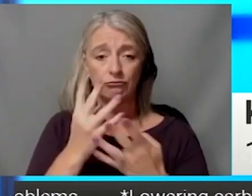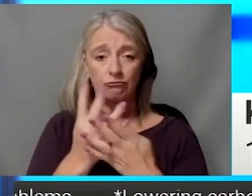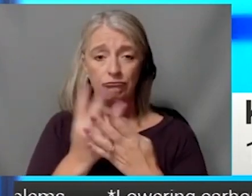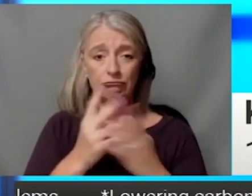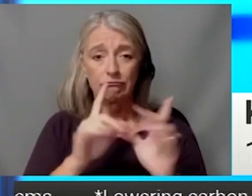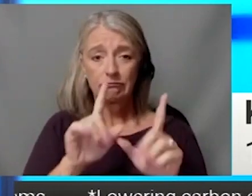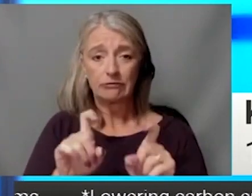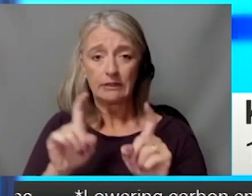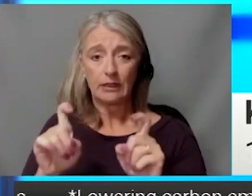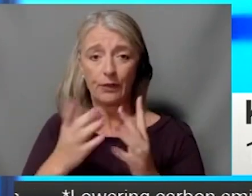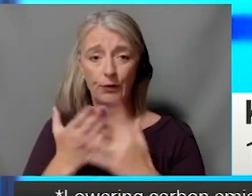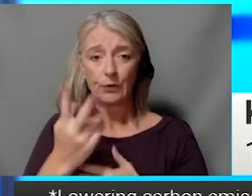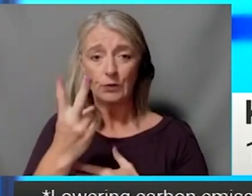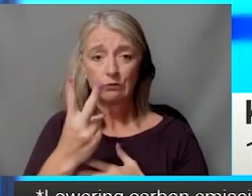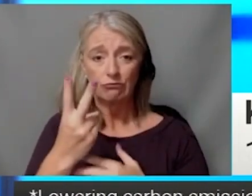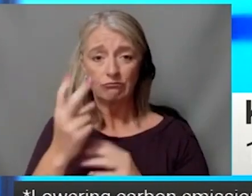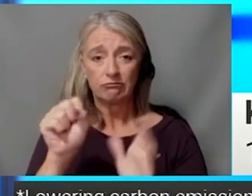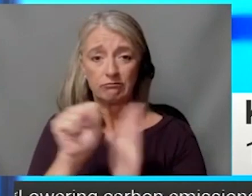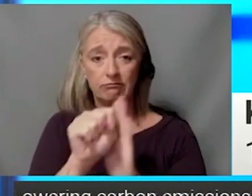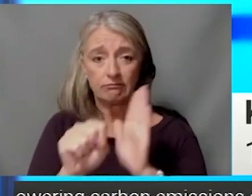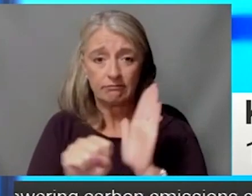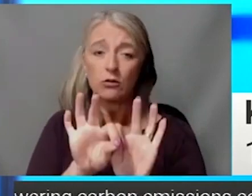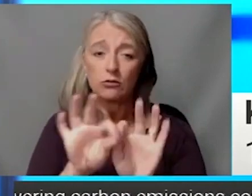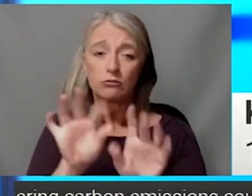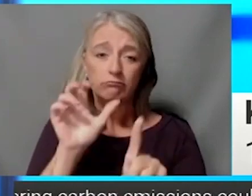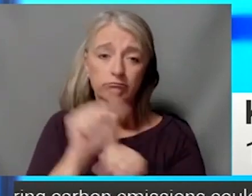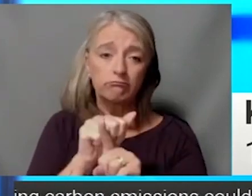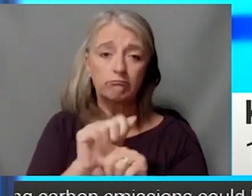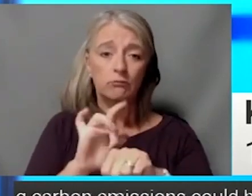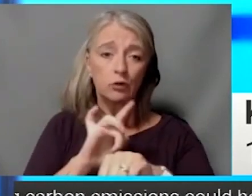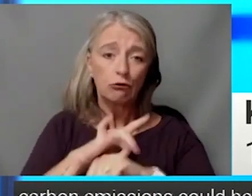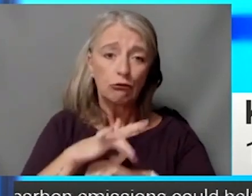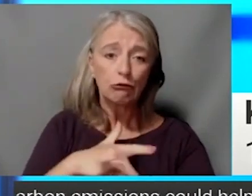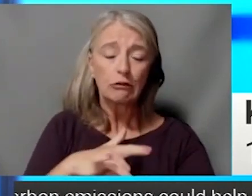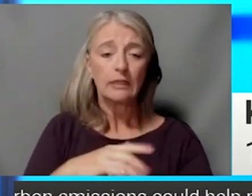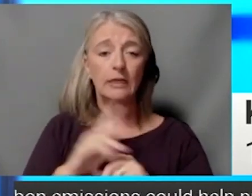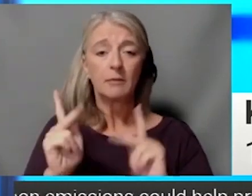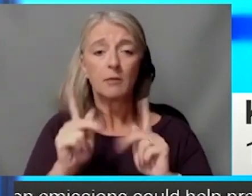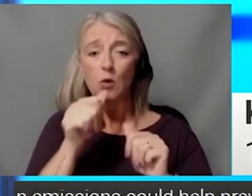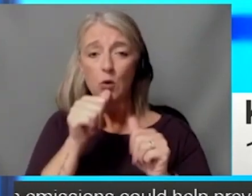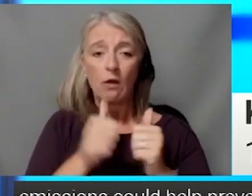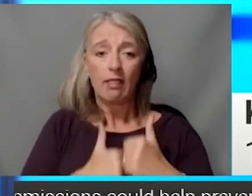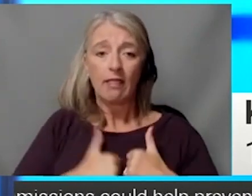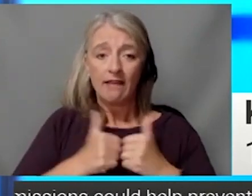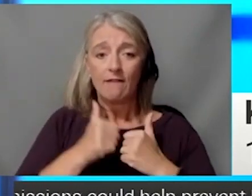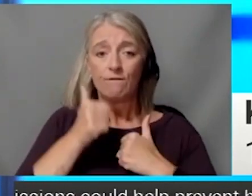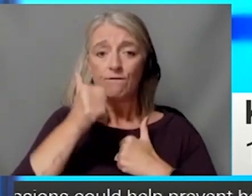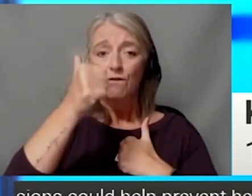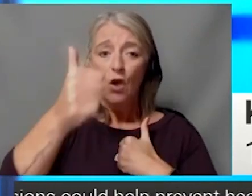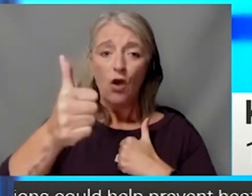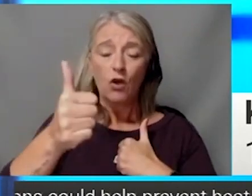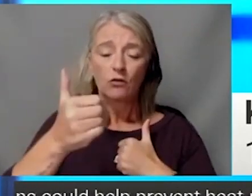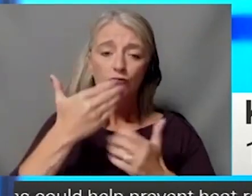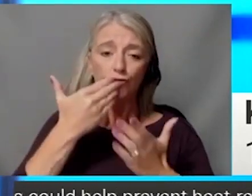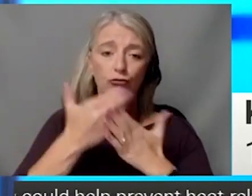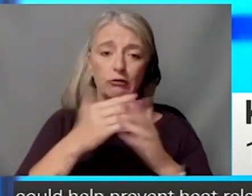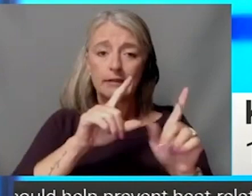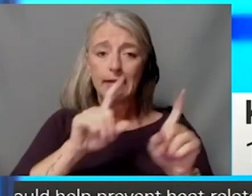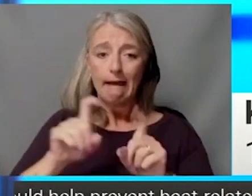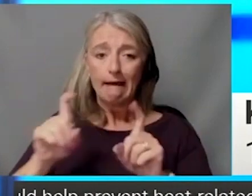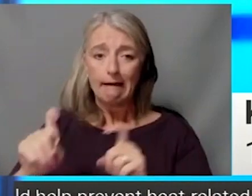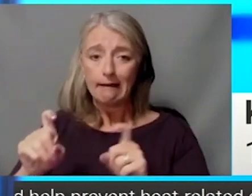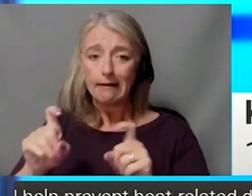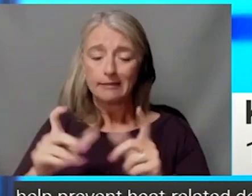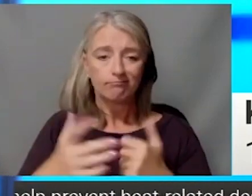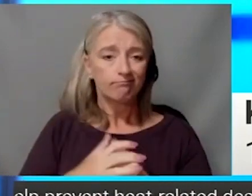curable. And we know that individual patient groups or people who live far away don't have good access to screening. So we partner with communities,